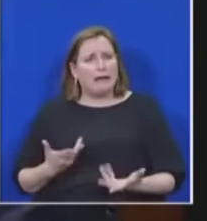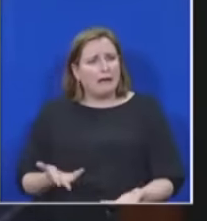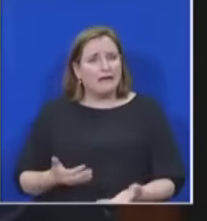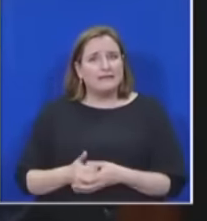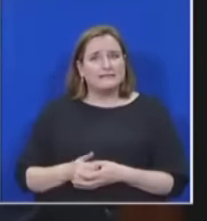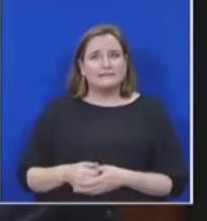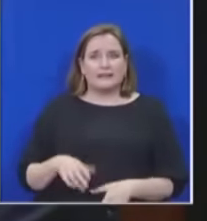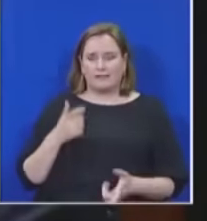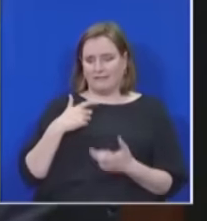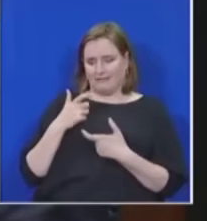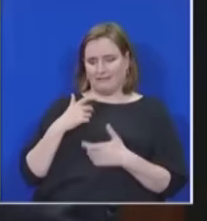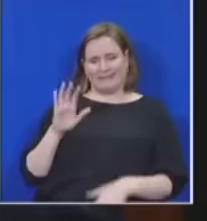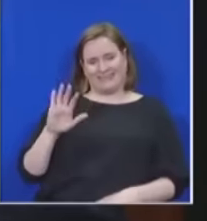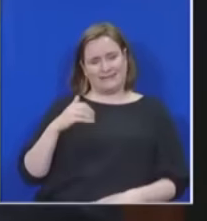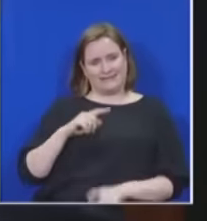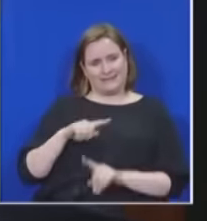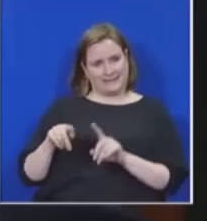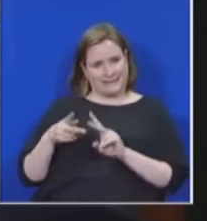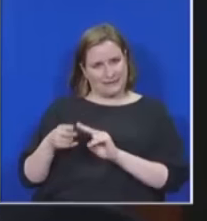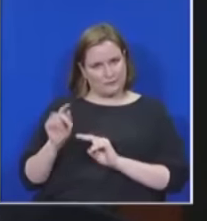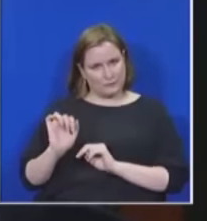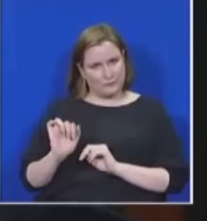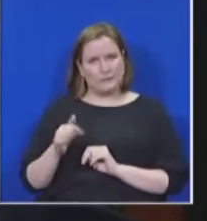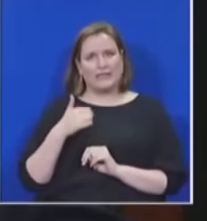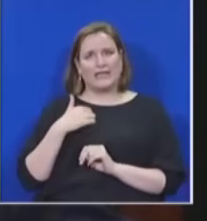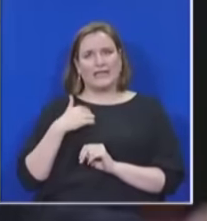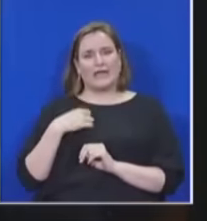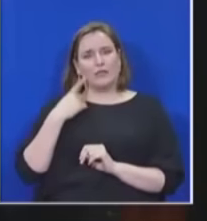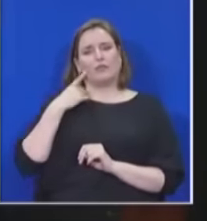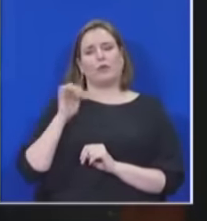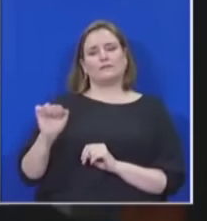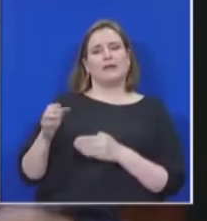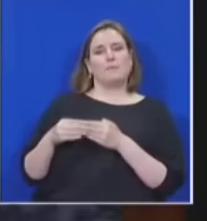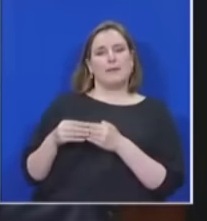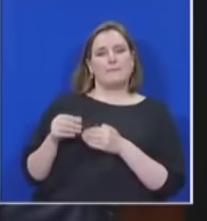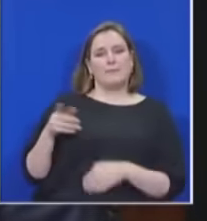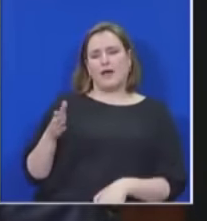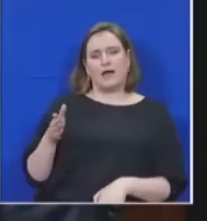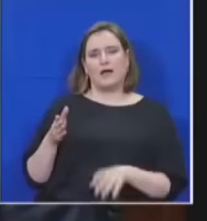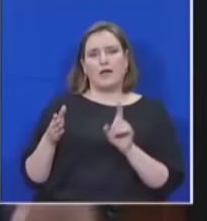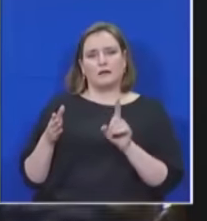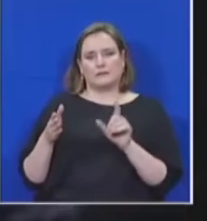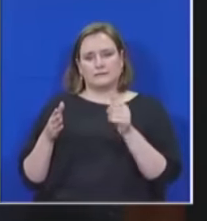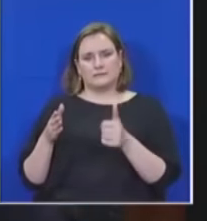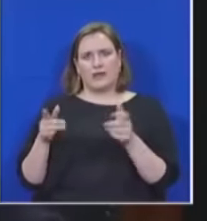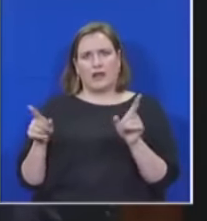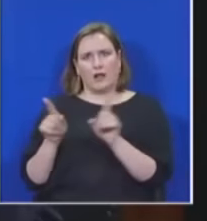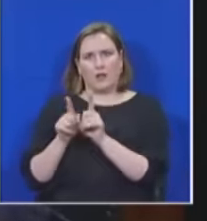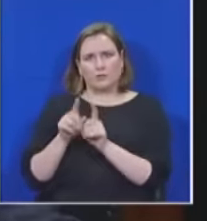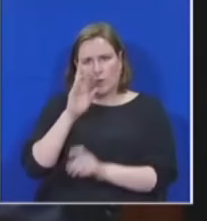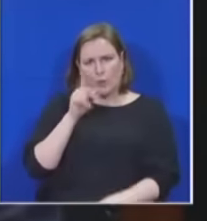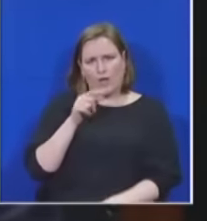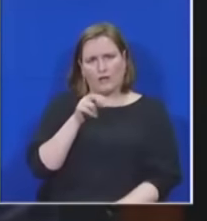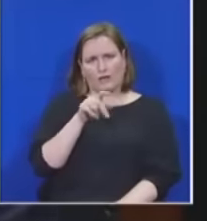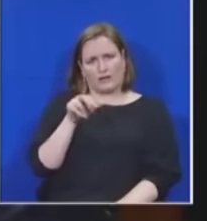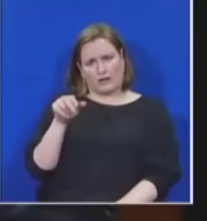no I didn't cut off you and I took him for a member and too close to the Speaker It looked like he was going to walk